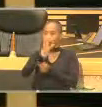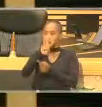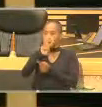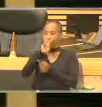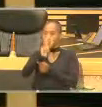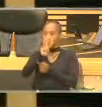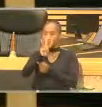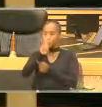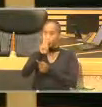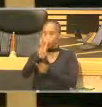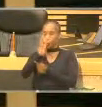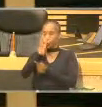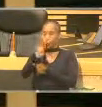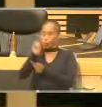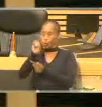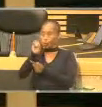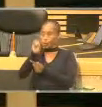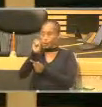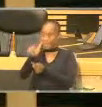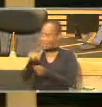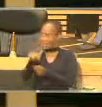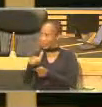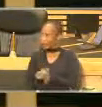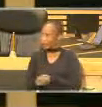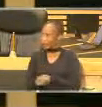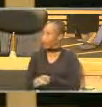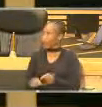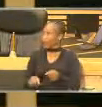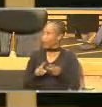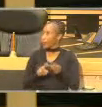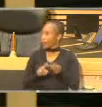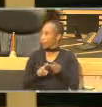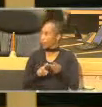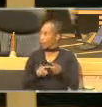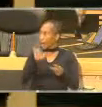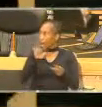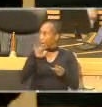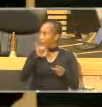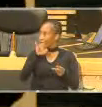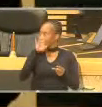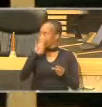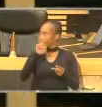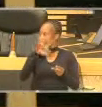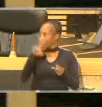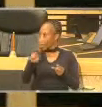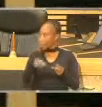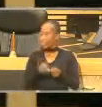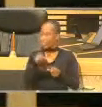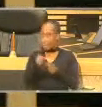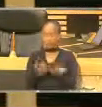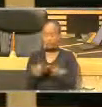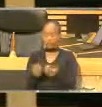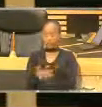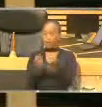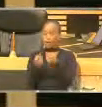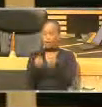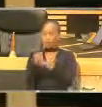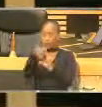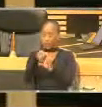And ISLAND IDZ and KUHA IDZ are permitted to attract seven new investors, each with an investment